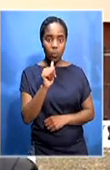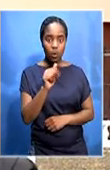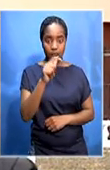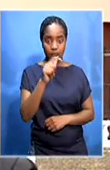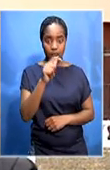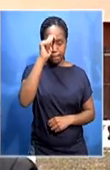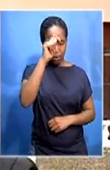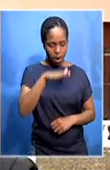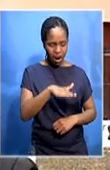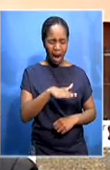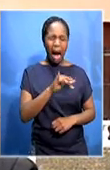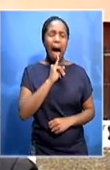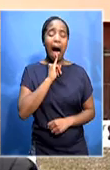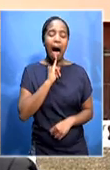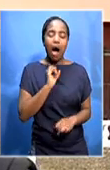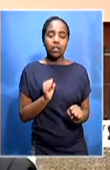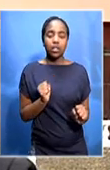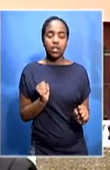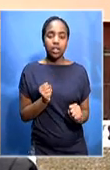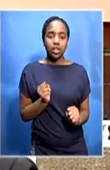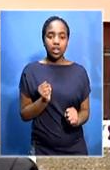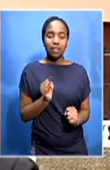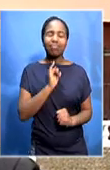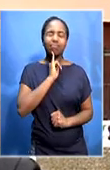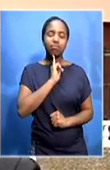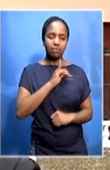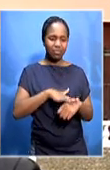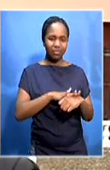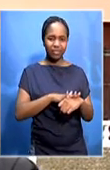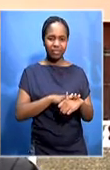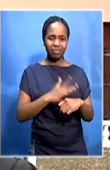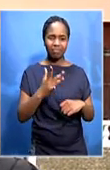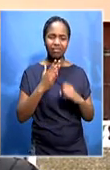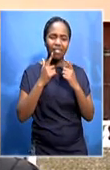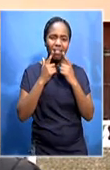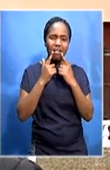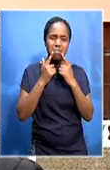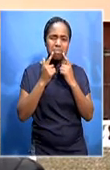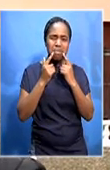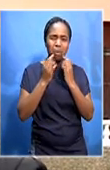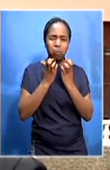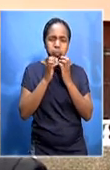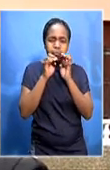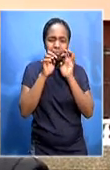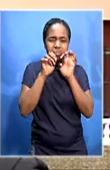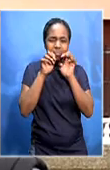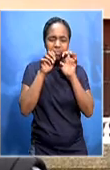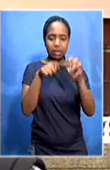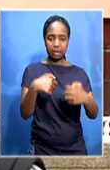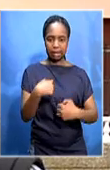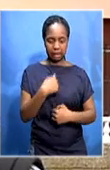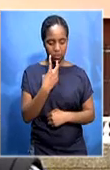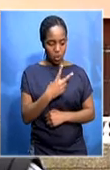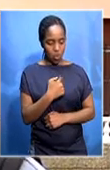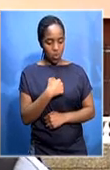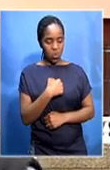boy, I could feel he was ice cold already. And there was like green and white foamy coming from his mouth. It was a time when